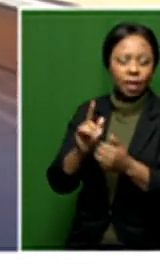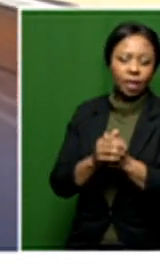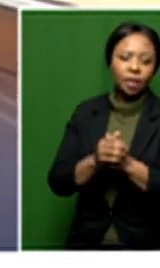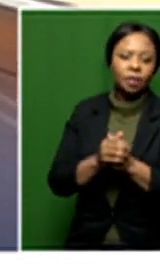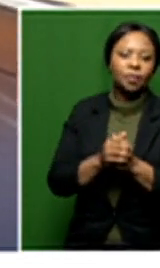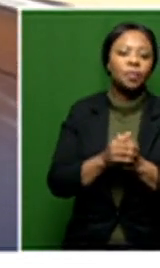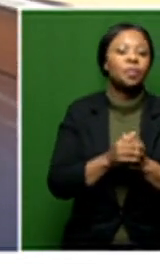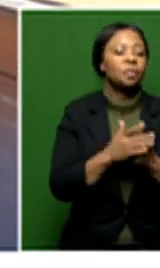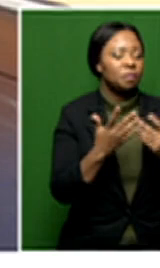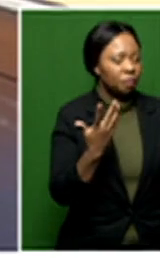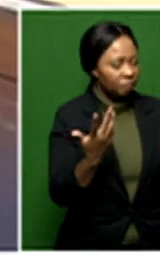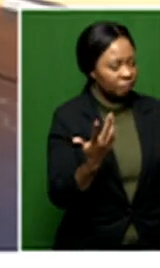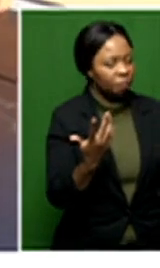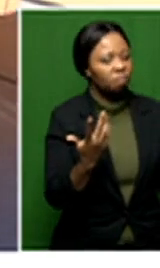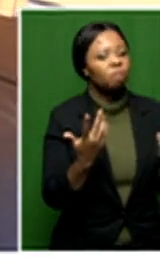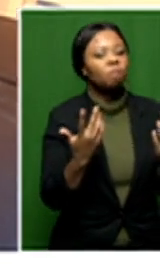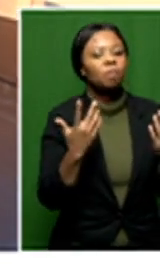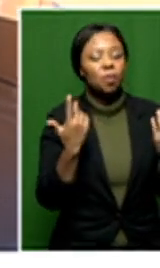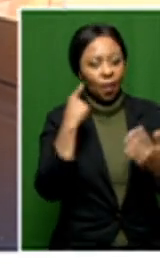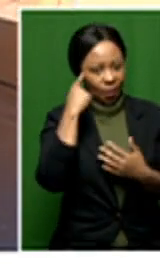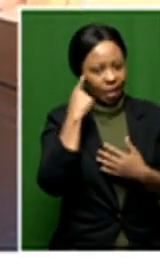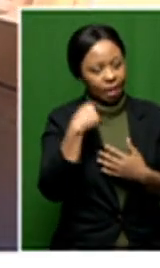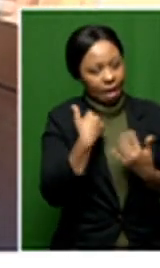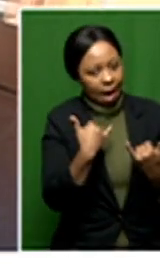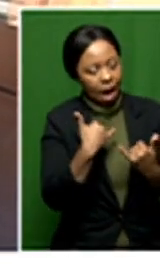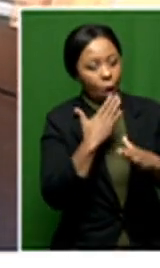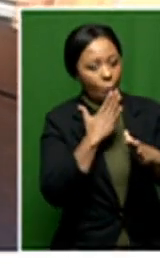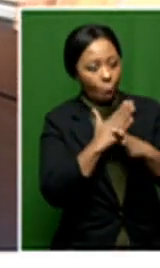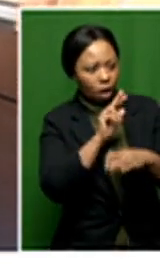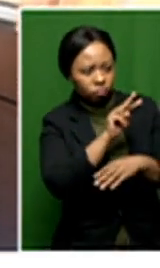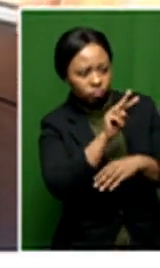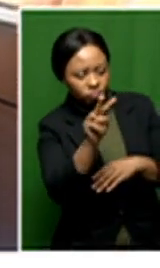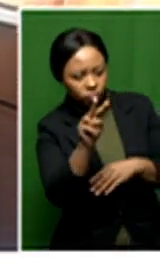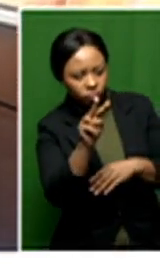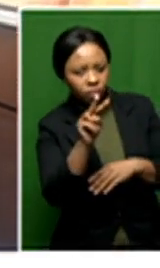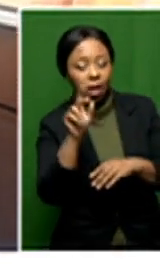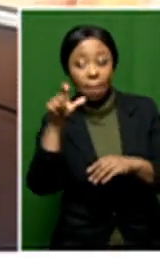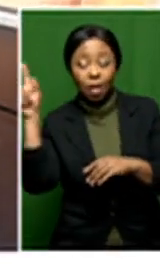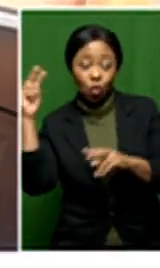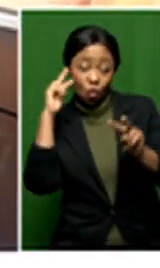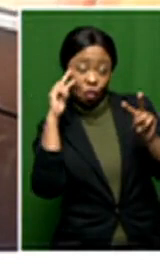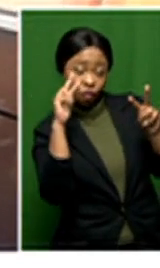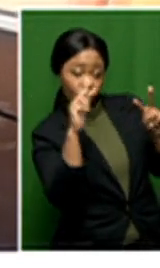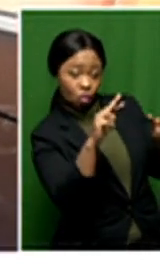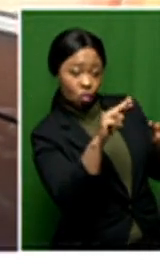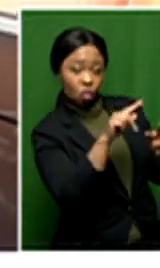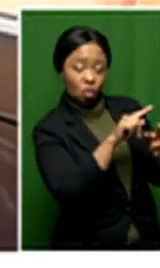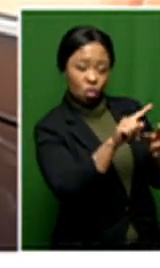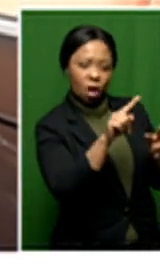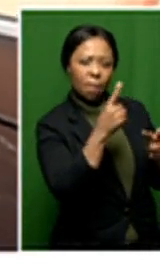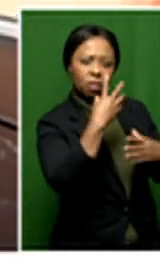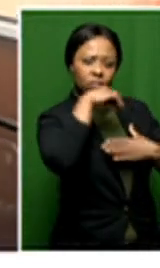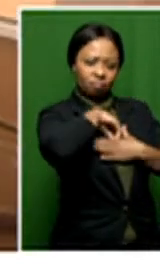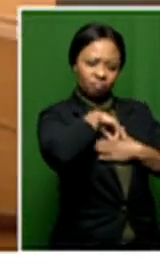Well, I think that looking at the work should imbue the viewer with a